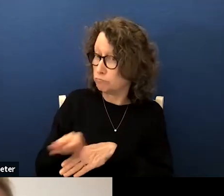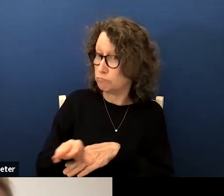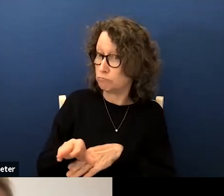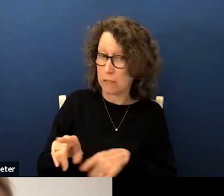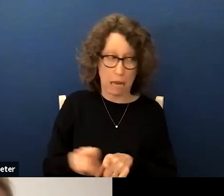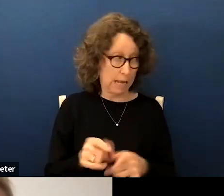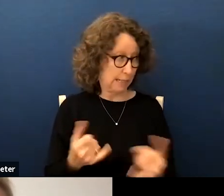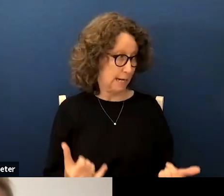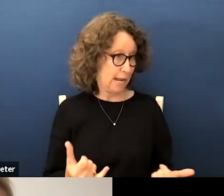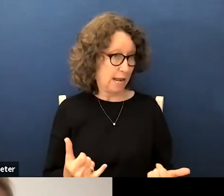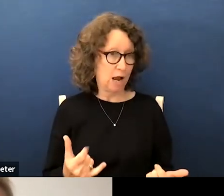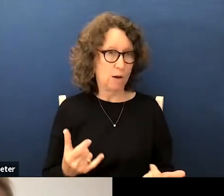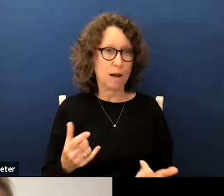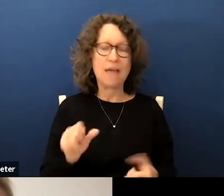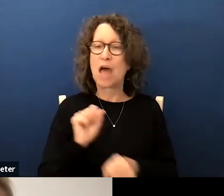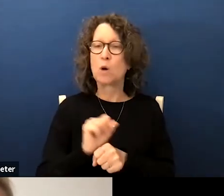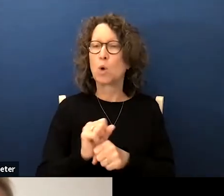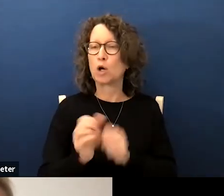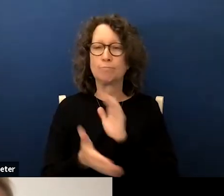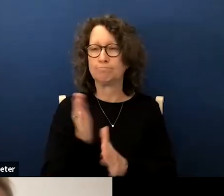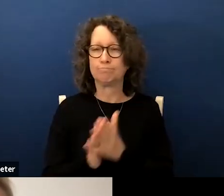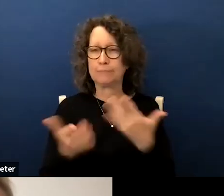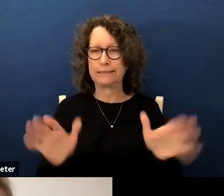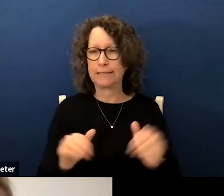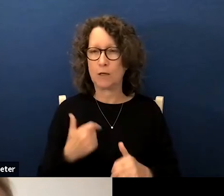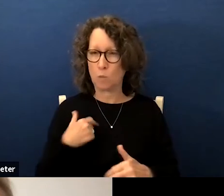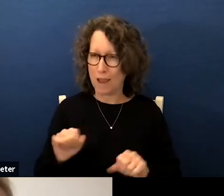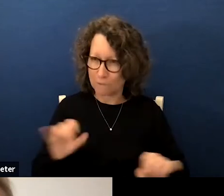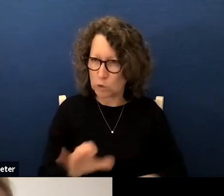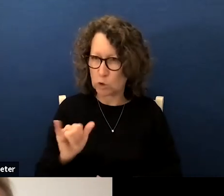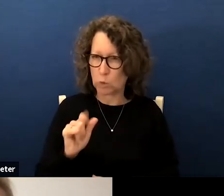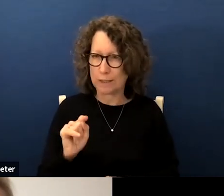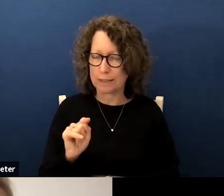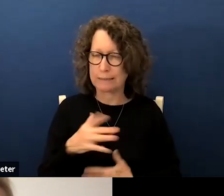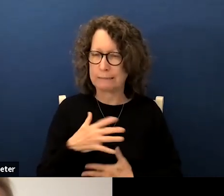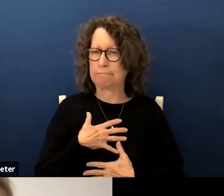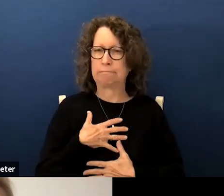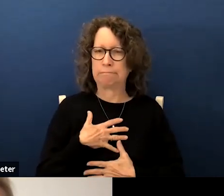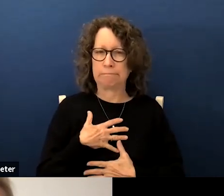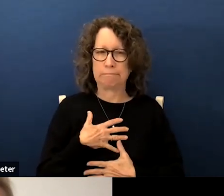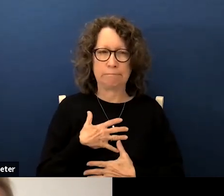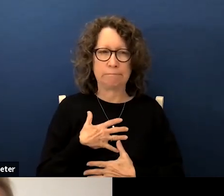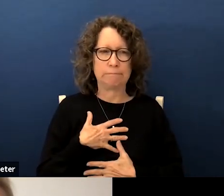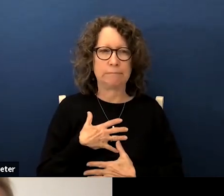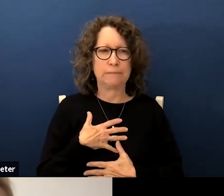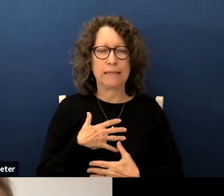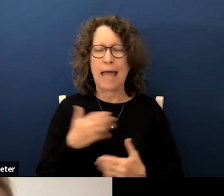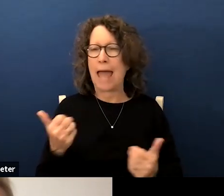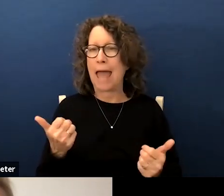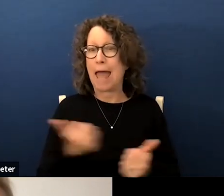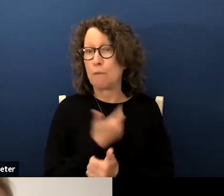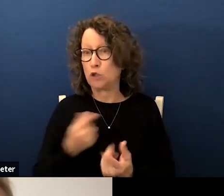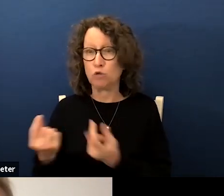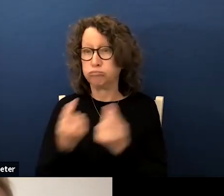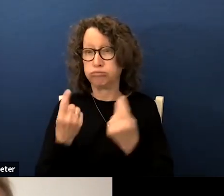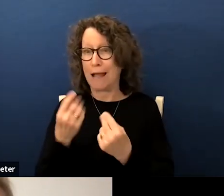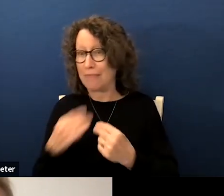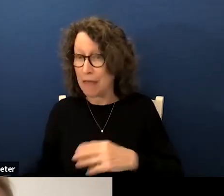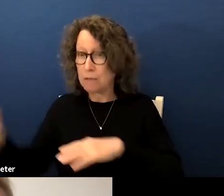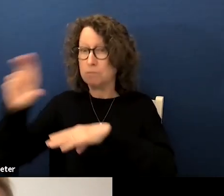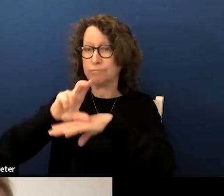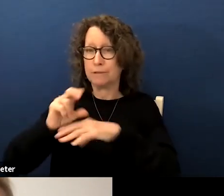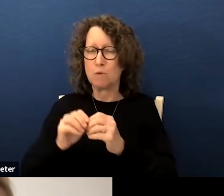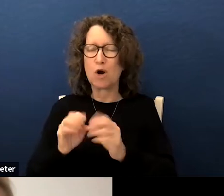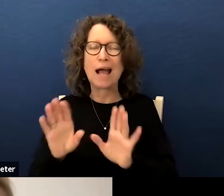that's work it's done it's done we've got to do it on top of everything else that we're doing so that's my biggest concern